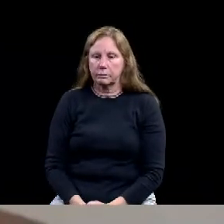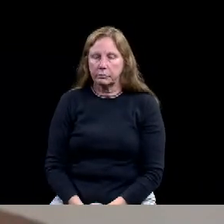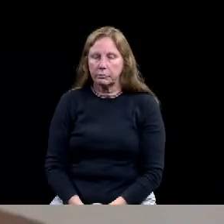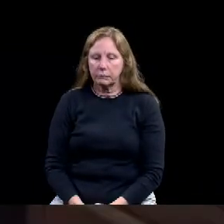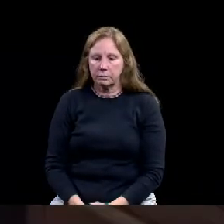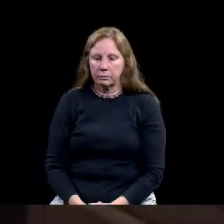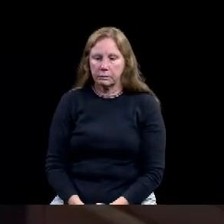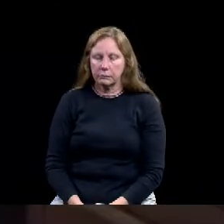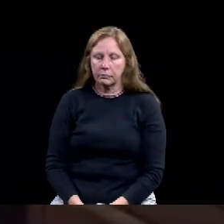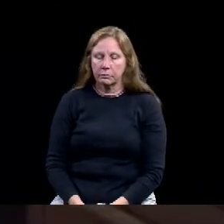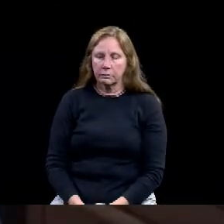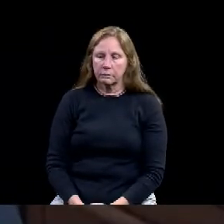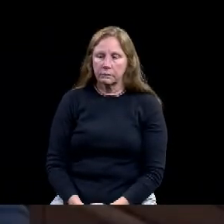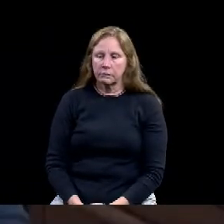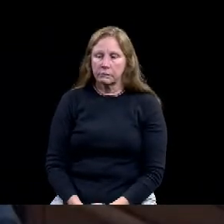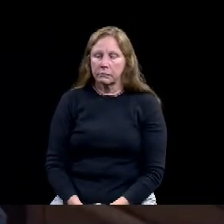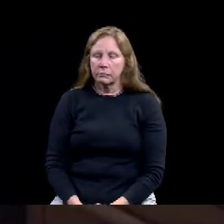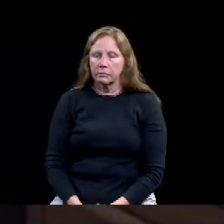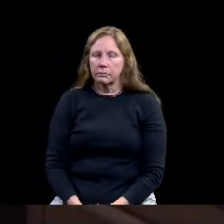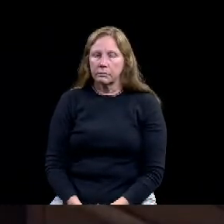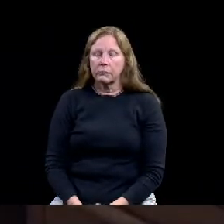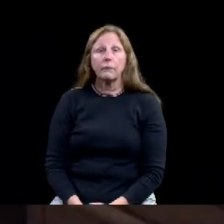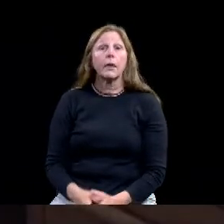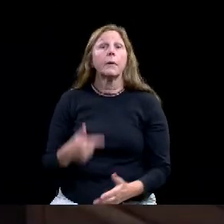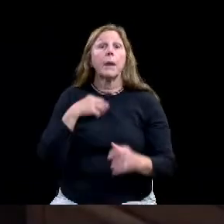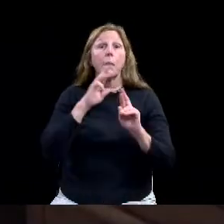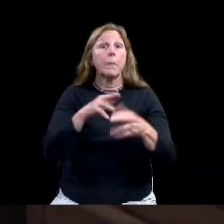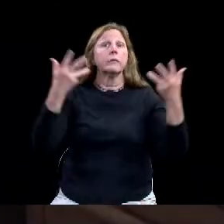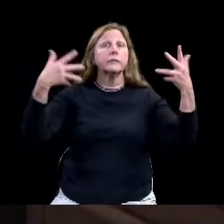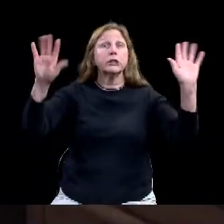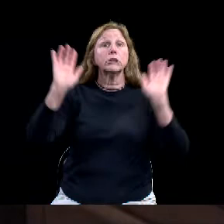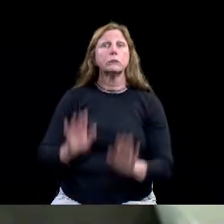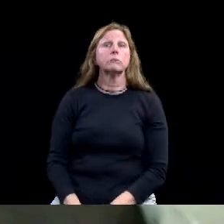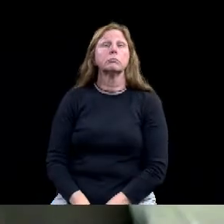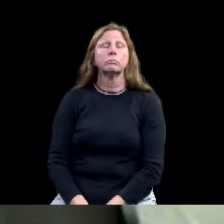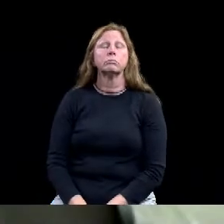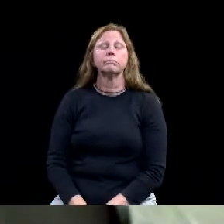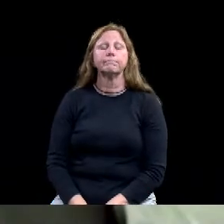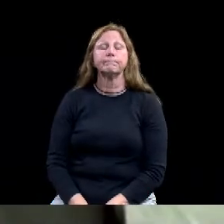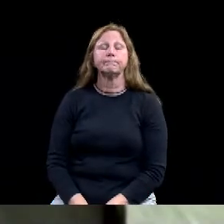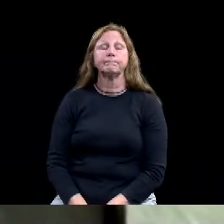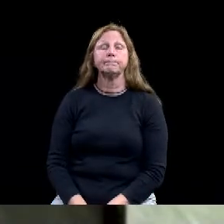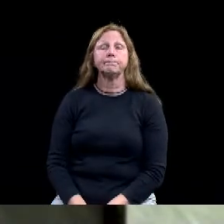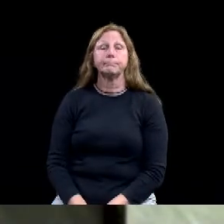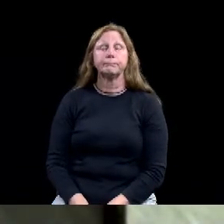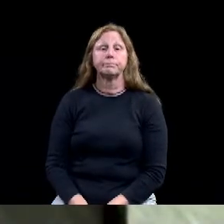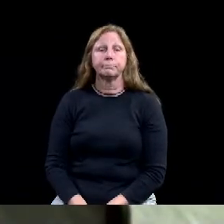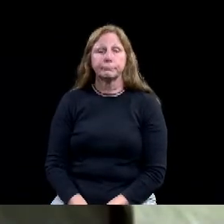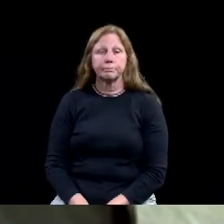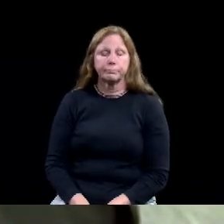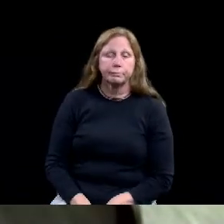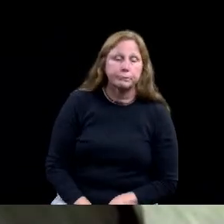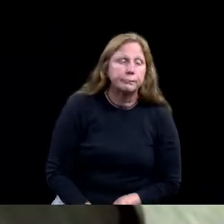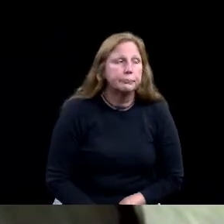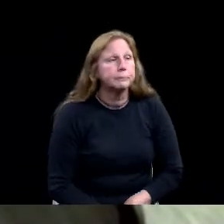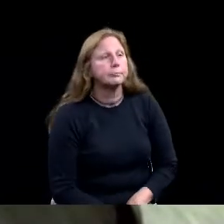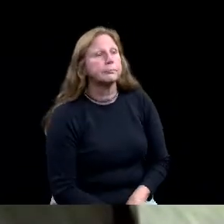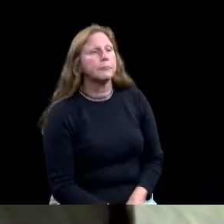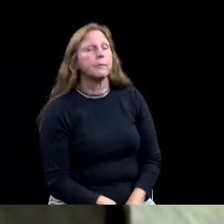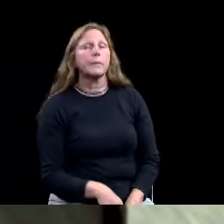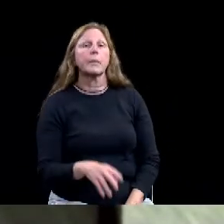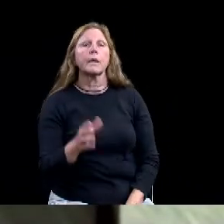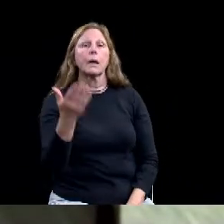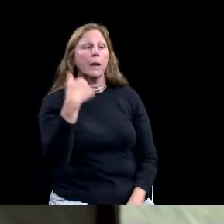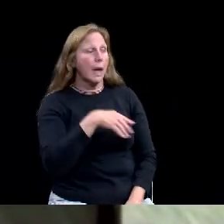Thank you, Clint. Uh, what we got next, Bradley stuff, we have our second work session, which is a discussion of proposed